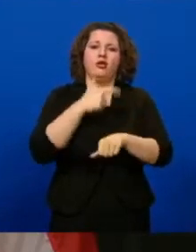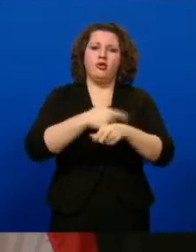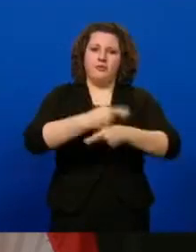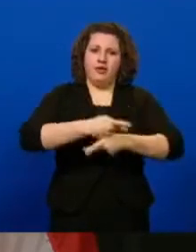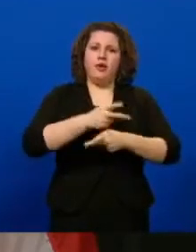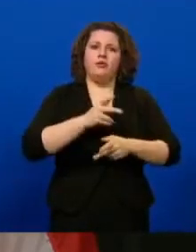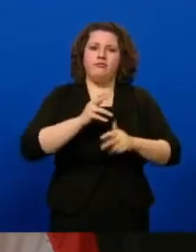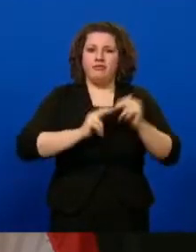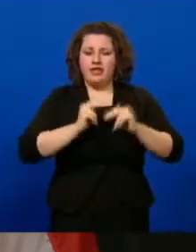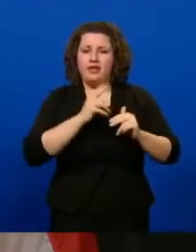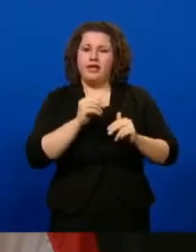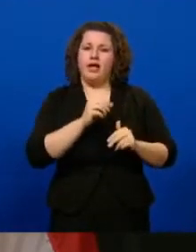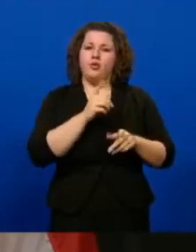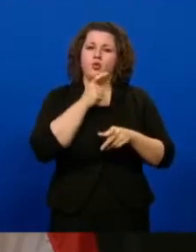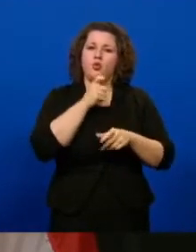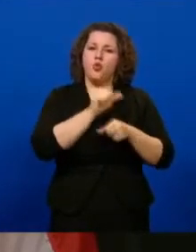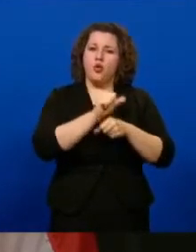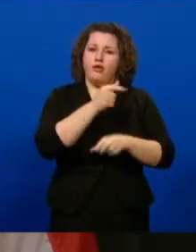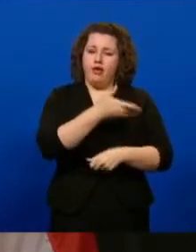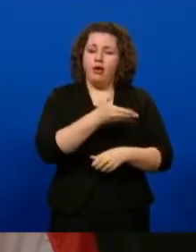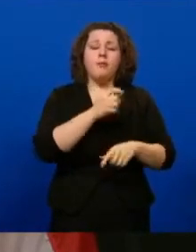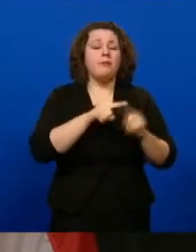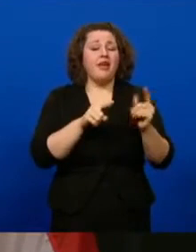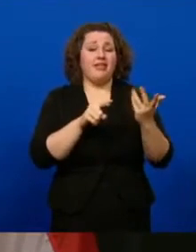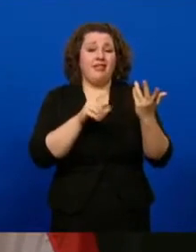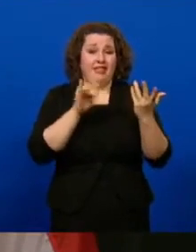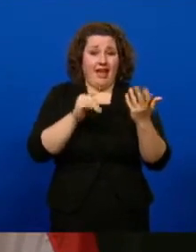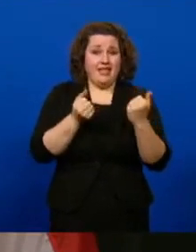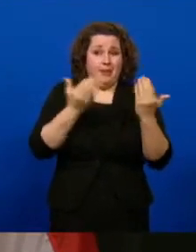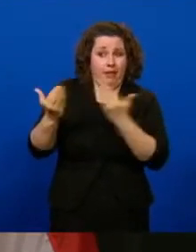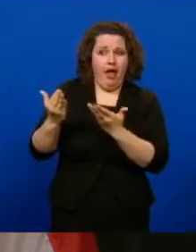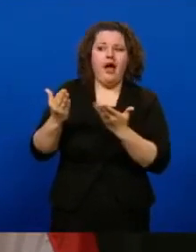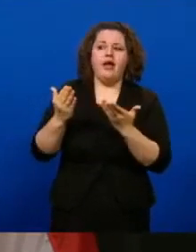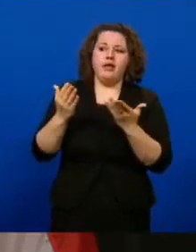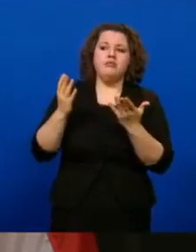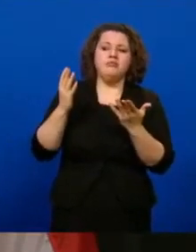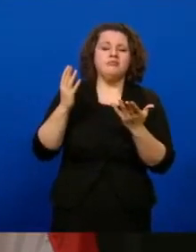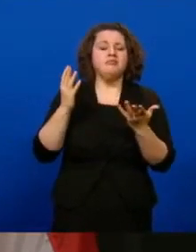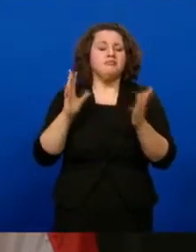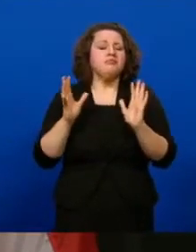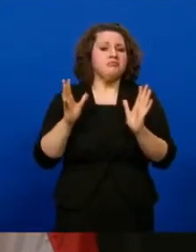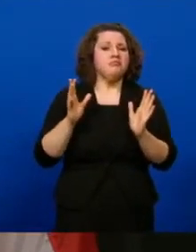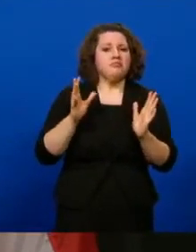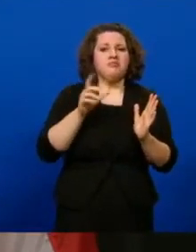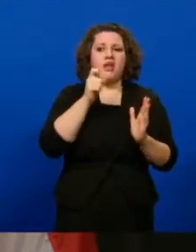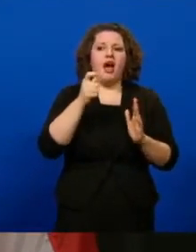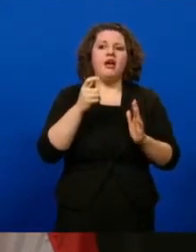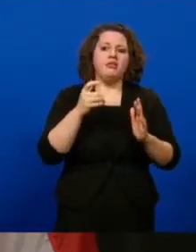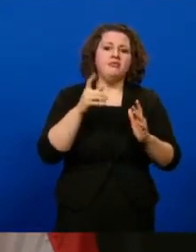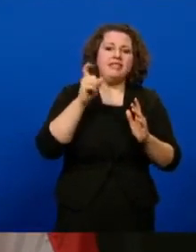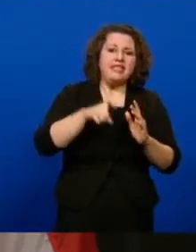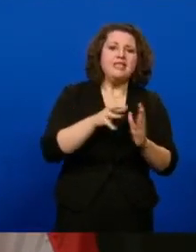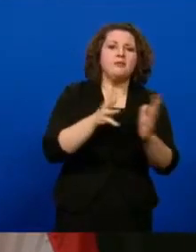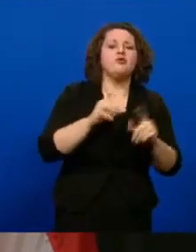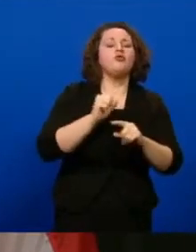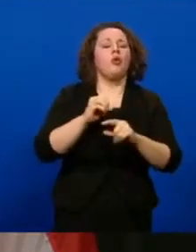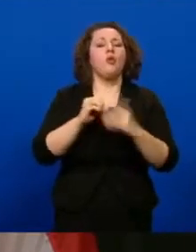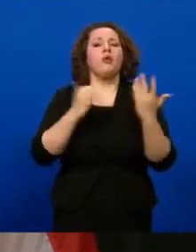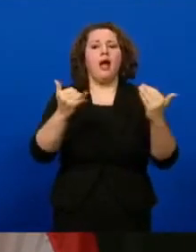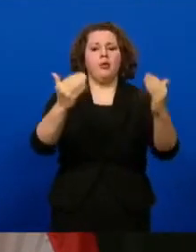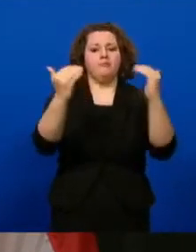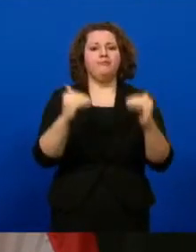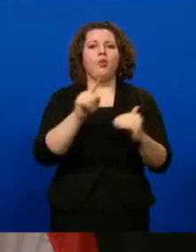facilities. Although the demand for that supply is now waning, and so it's time to move to the next phase of distribution.